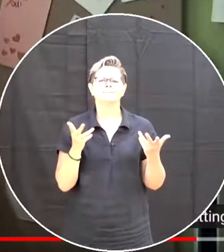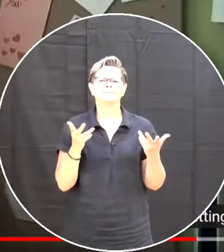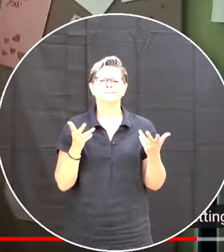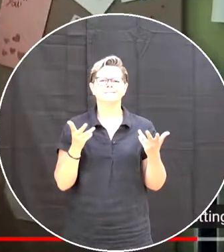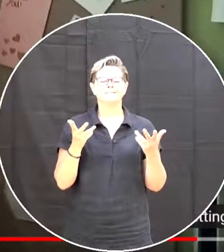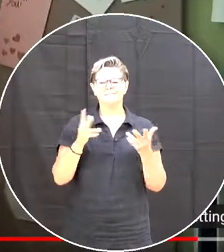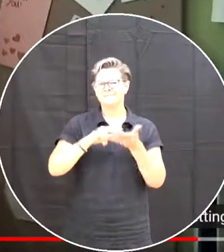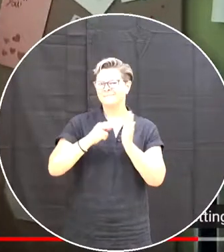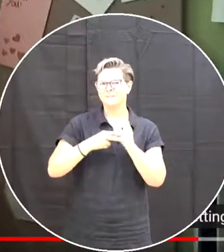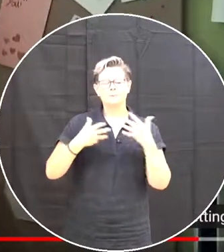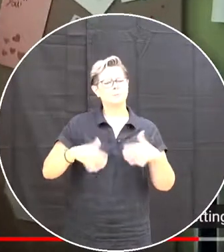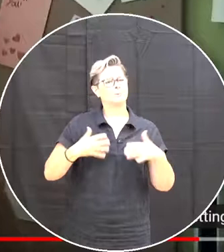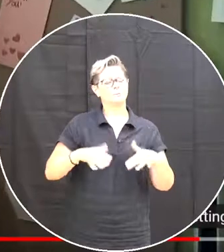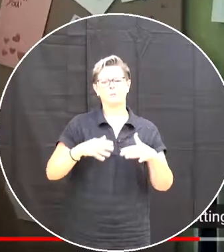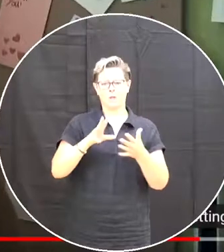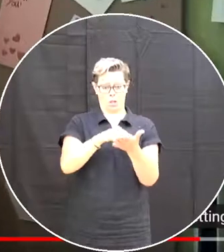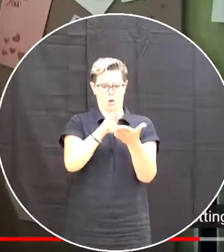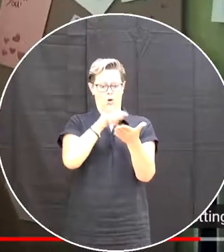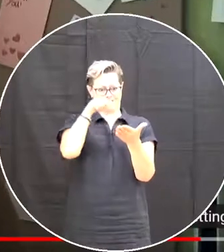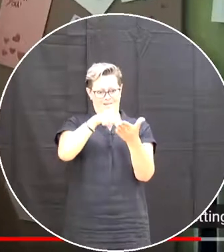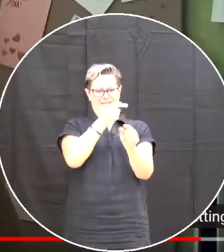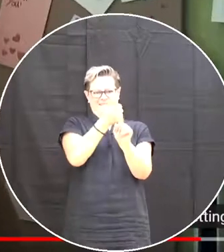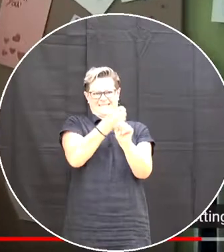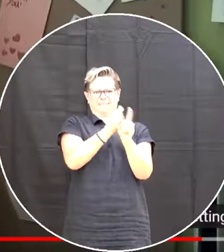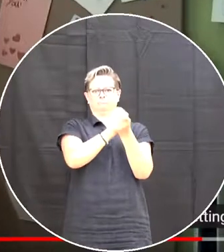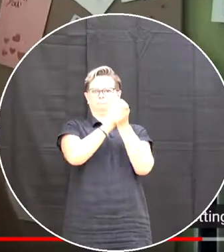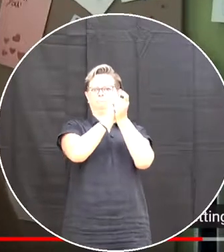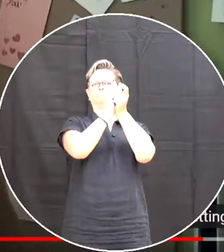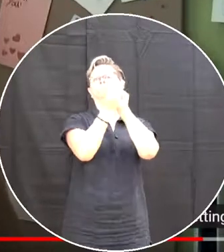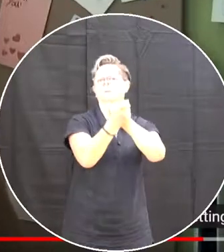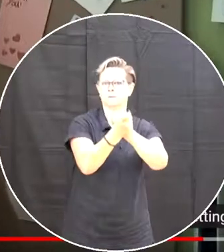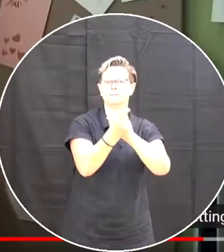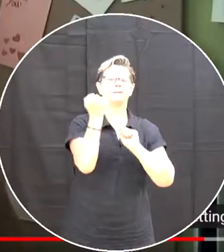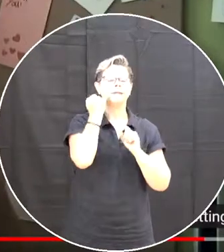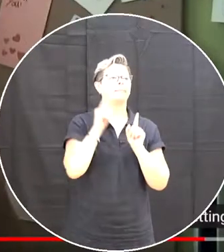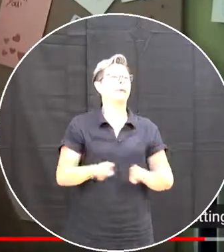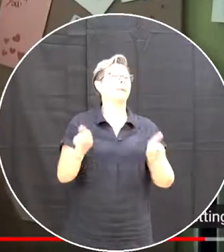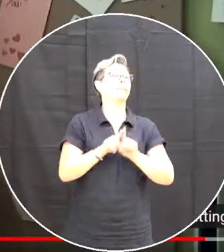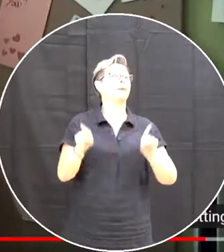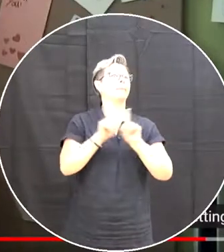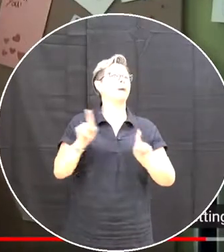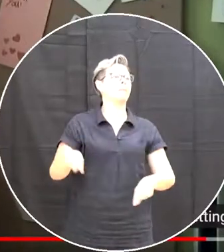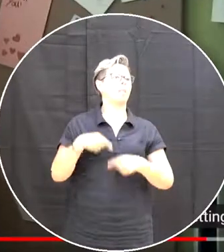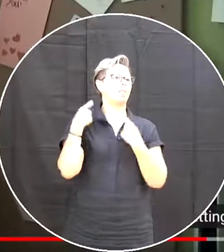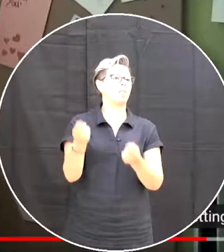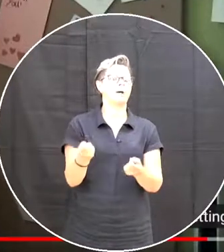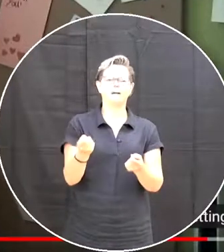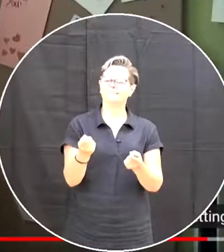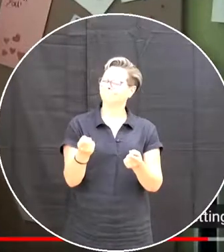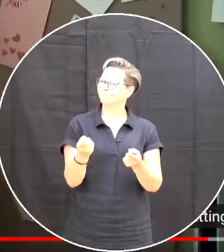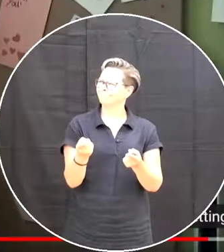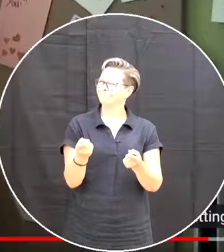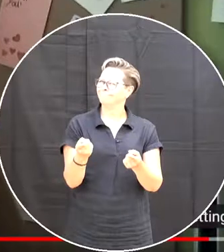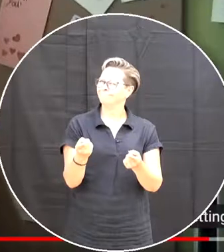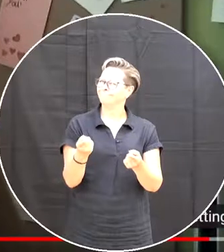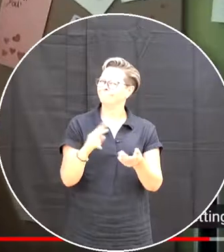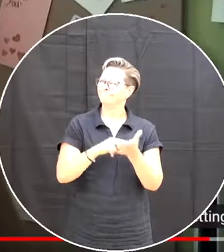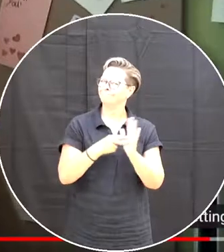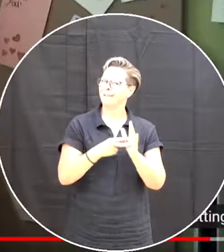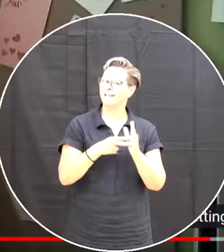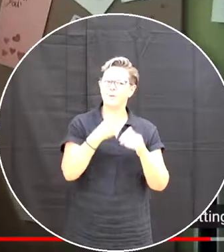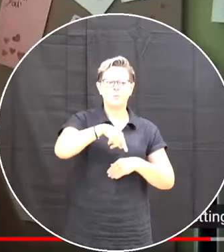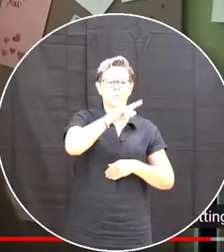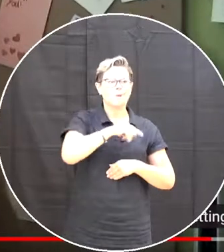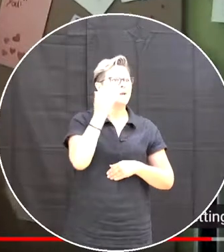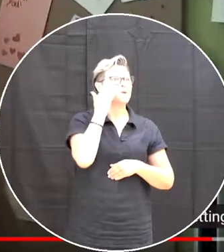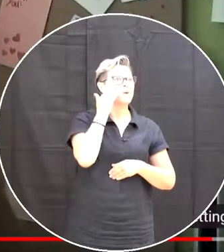is certainly changing So if we doing what we always have done You know We When we know better We do better